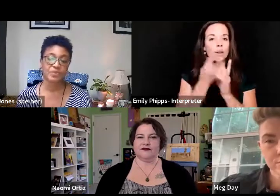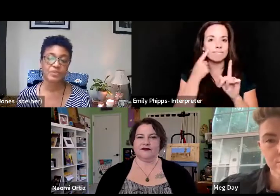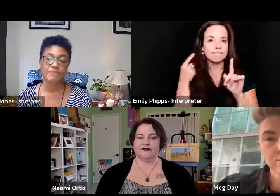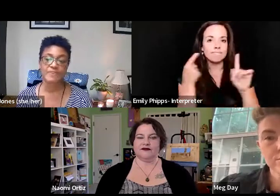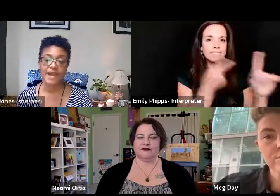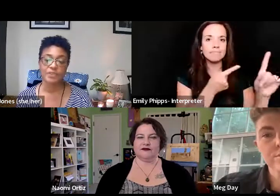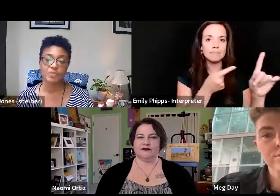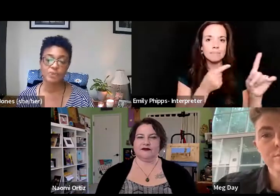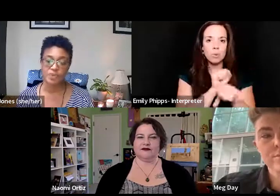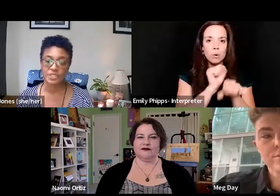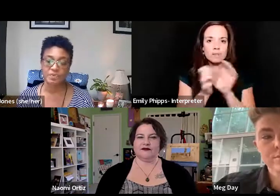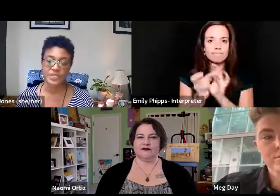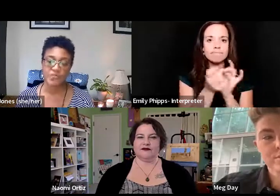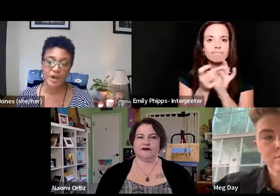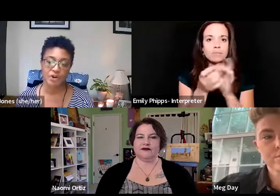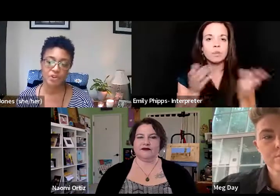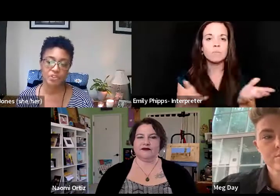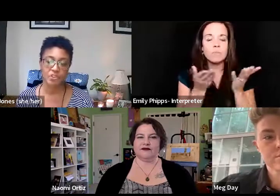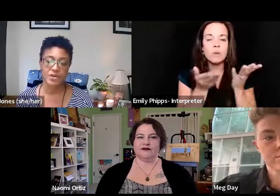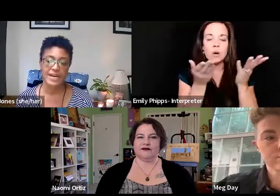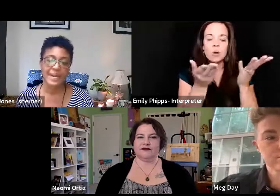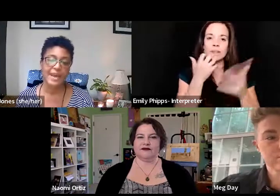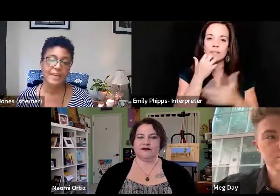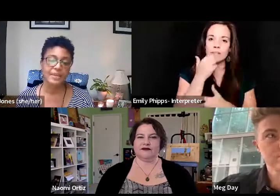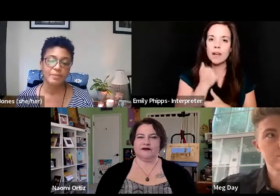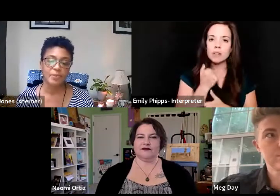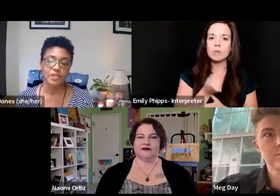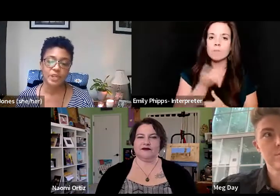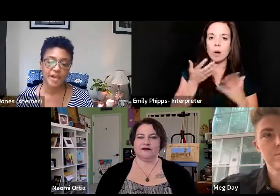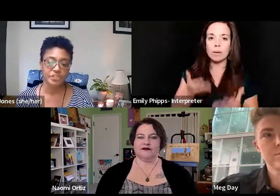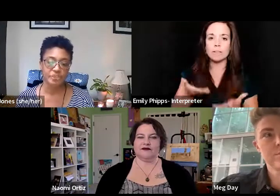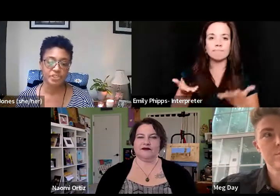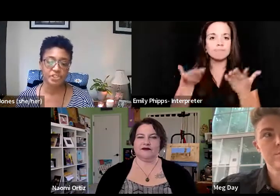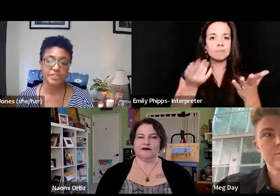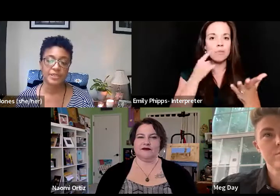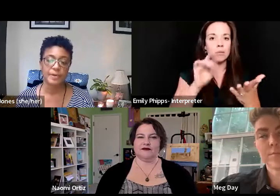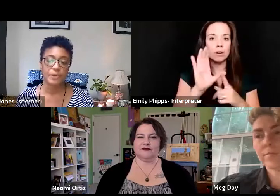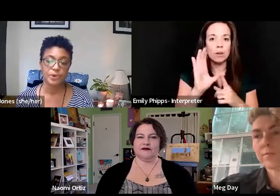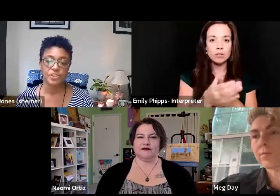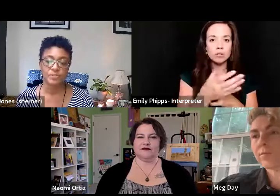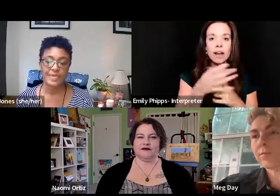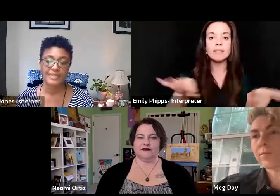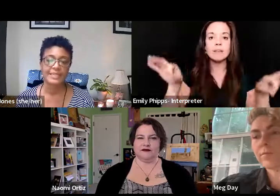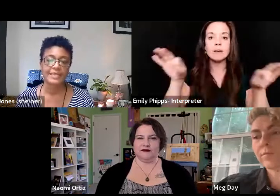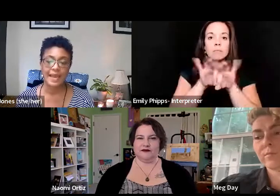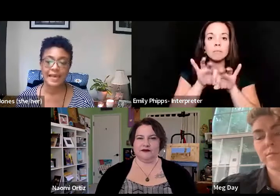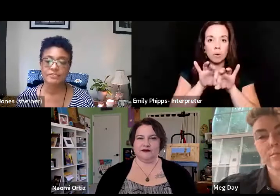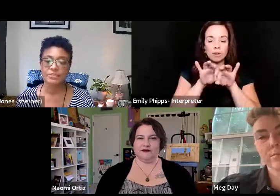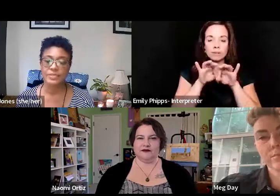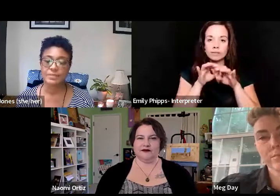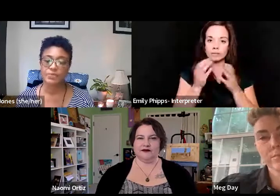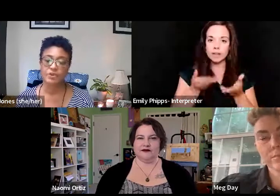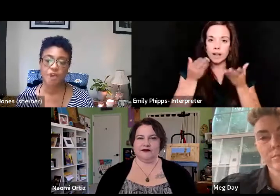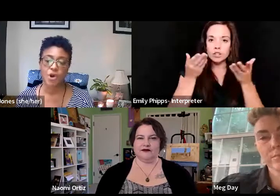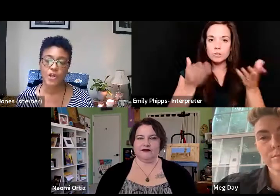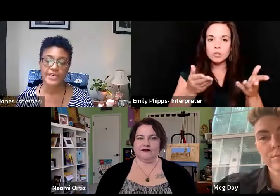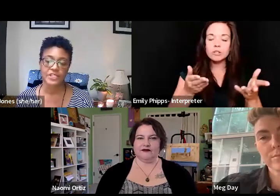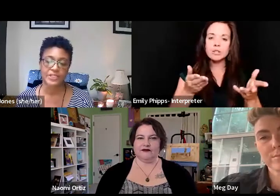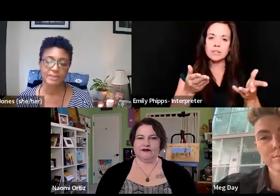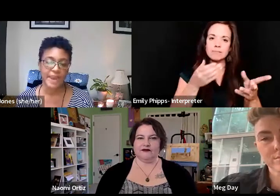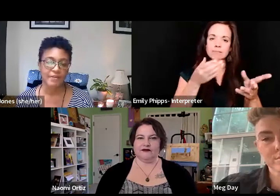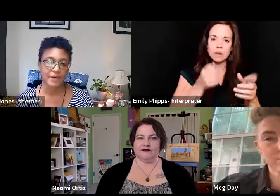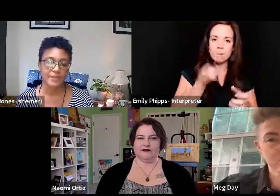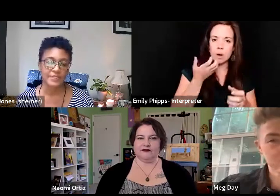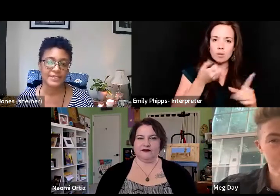to promote the value poets bring to our culture and the important contribution poetry makes in the lives of people of all